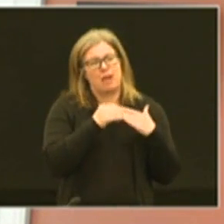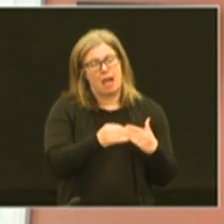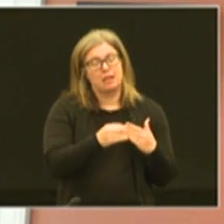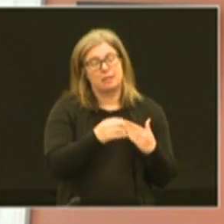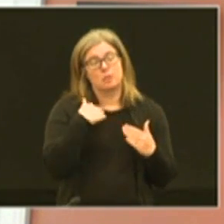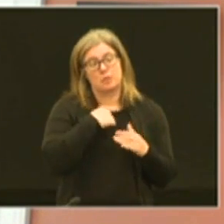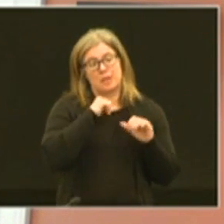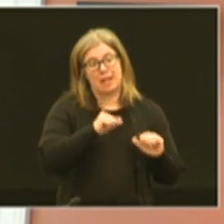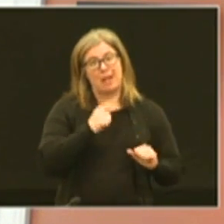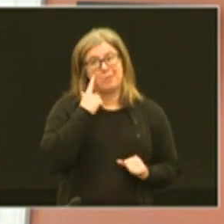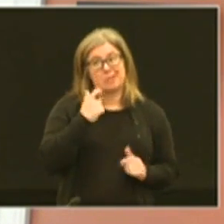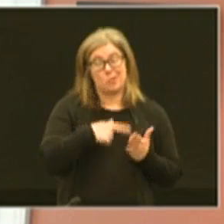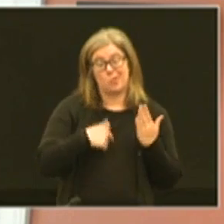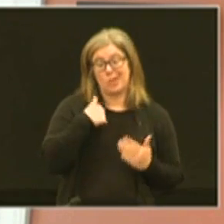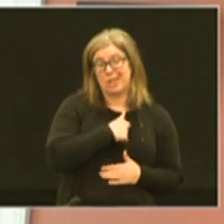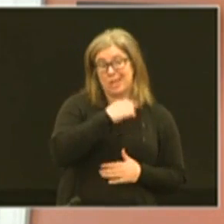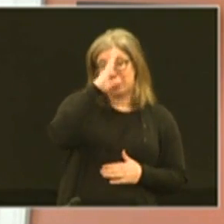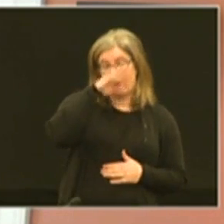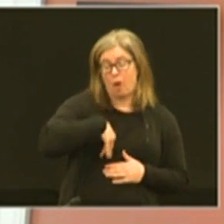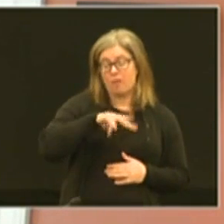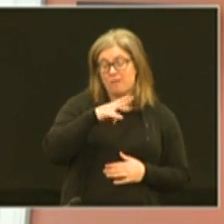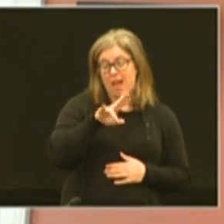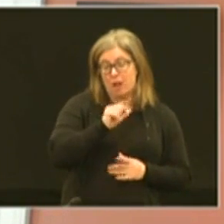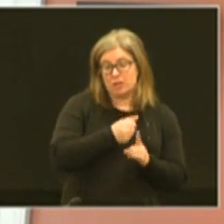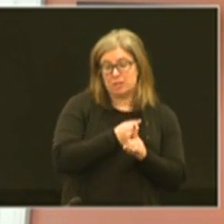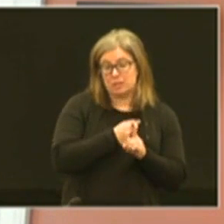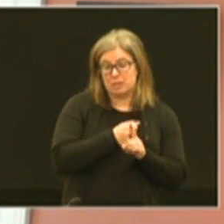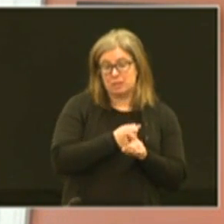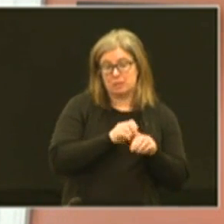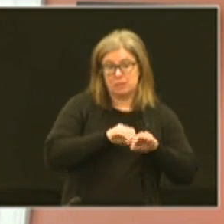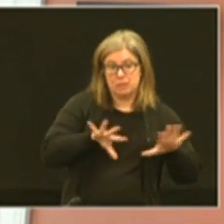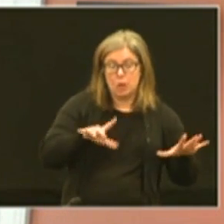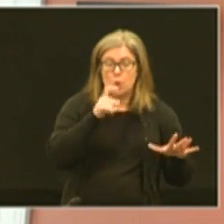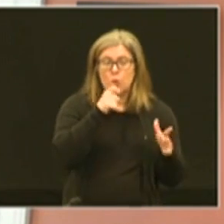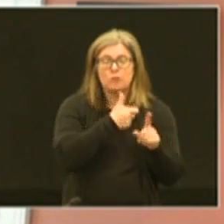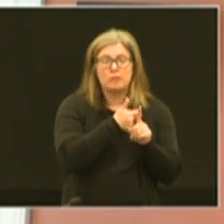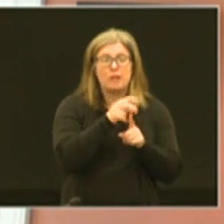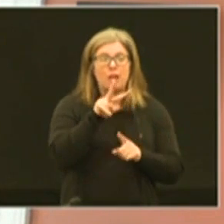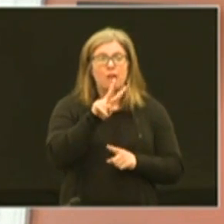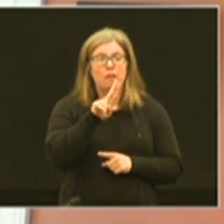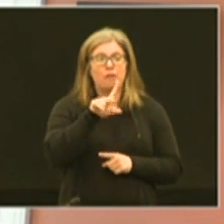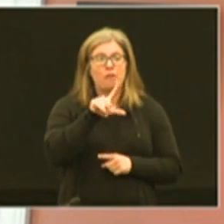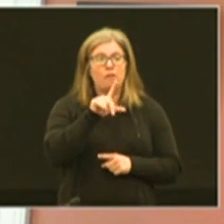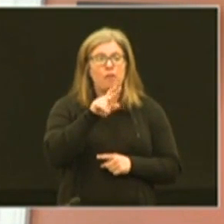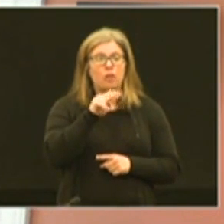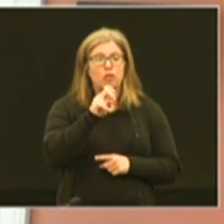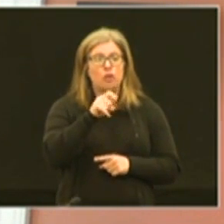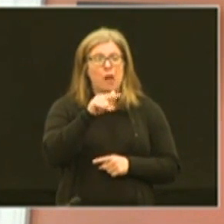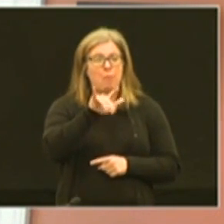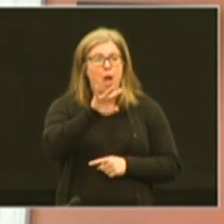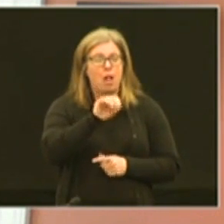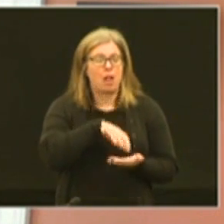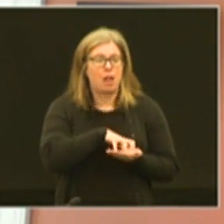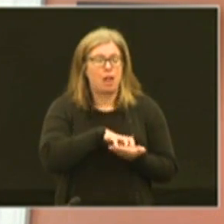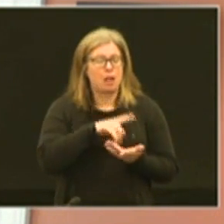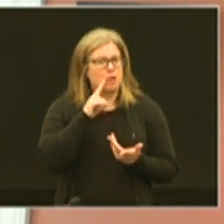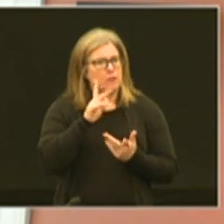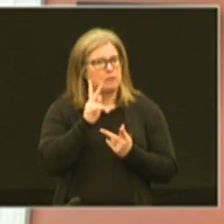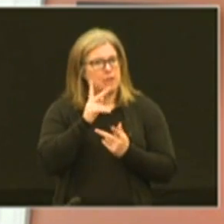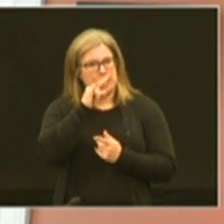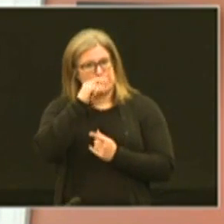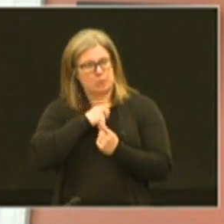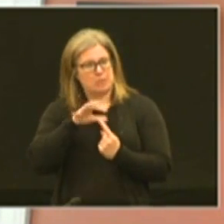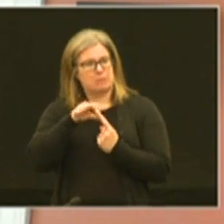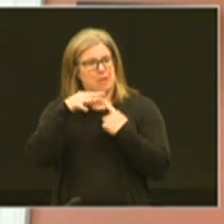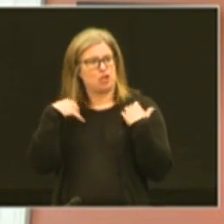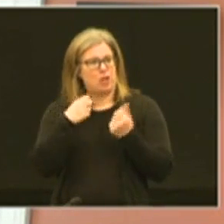can because what we know this virus attacks those that are the most vulnerable and you've got some kids with some special health